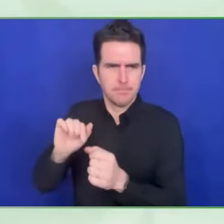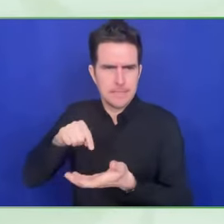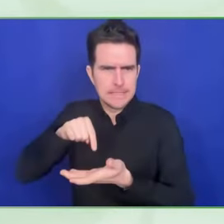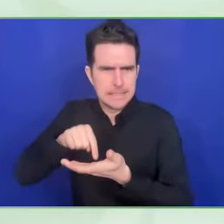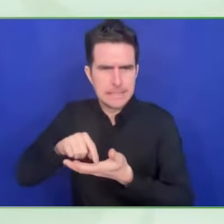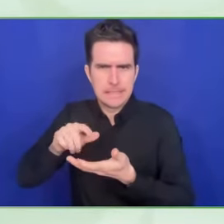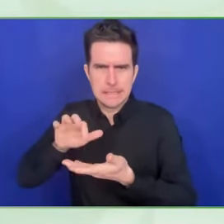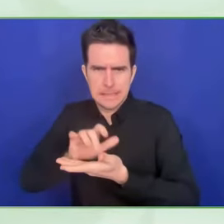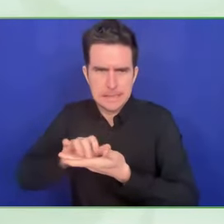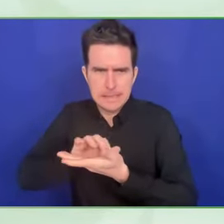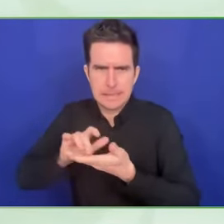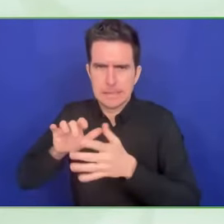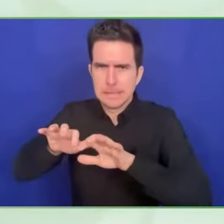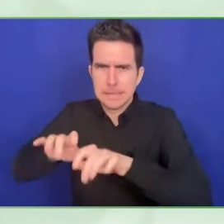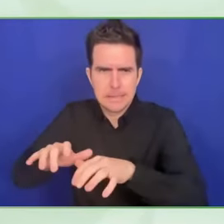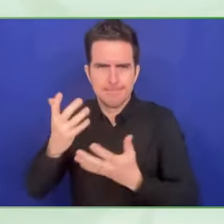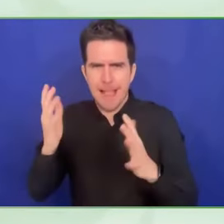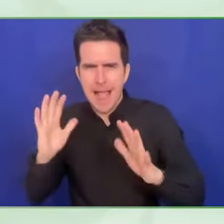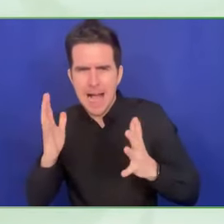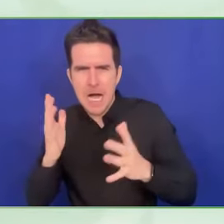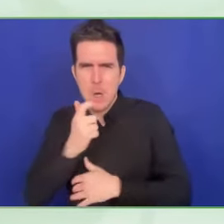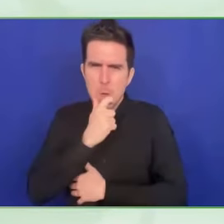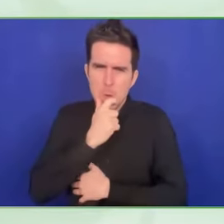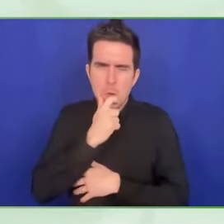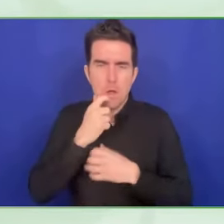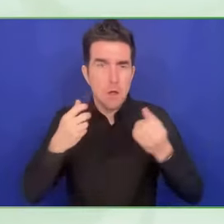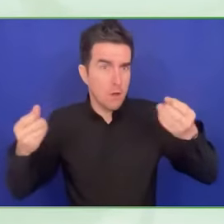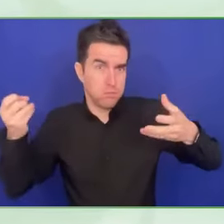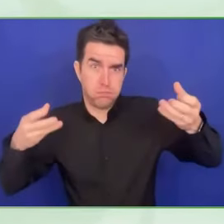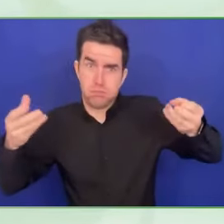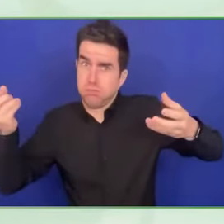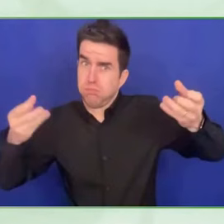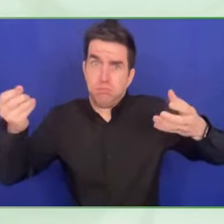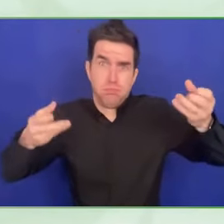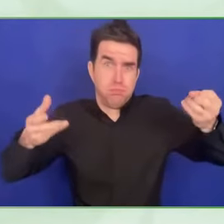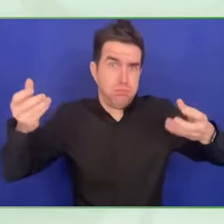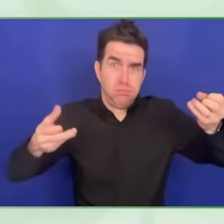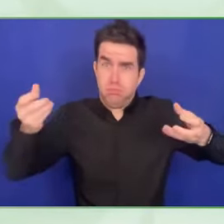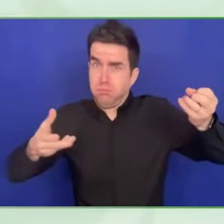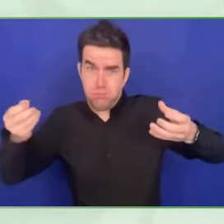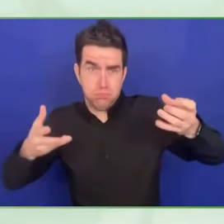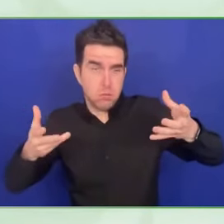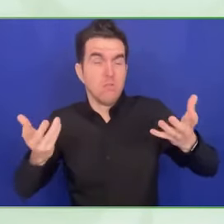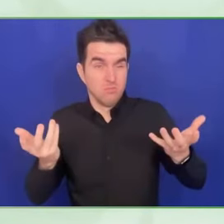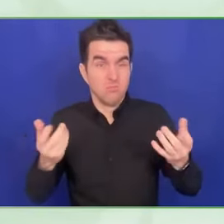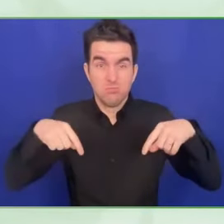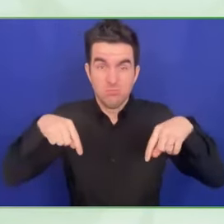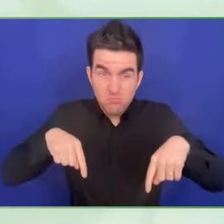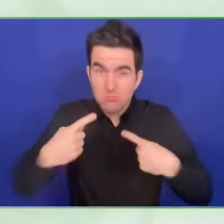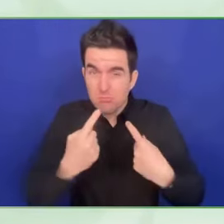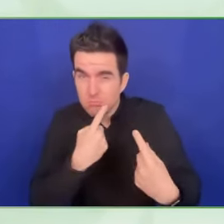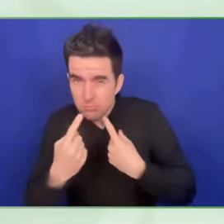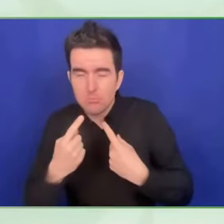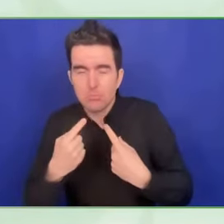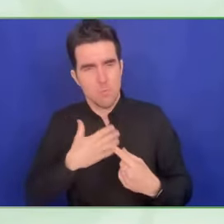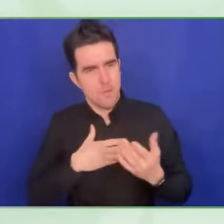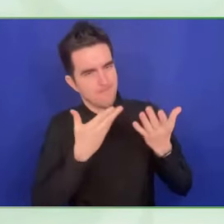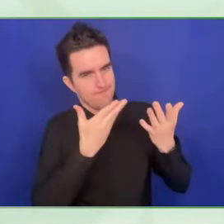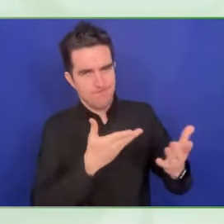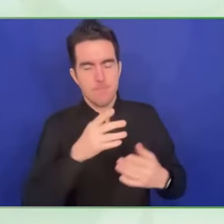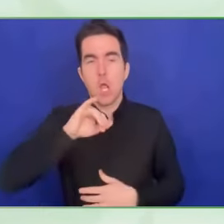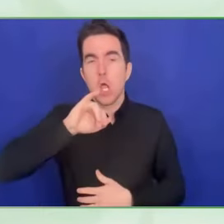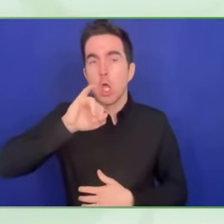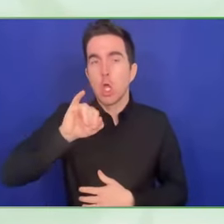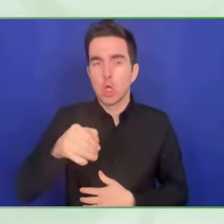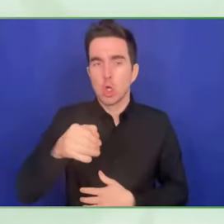IoT gadgets, many assistive technologies and those technologies collect and